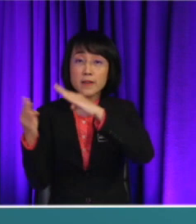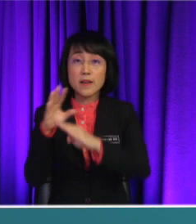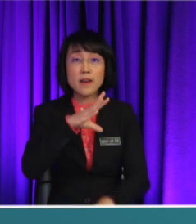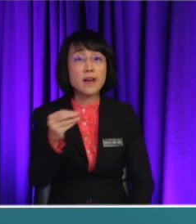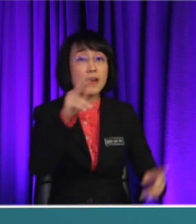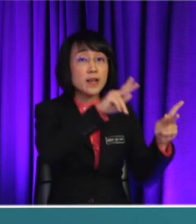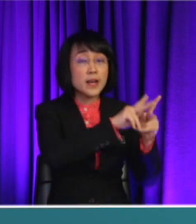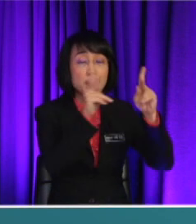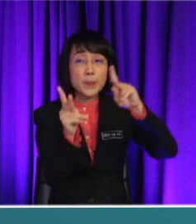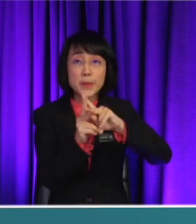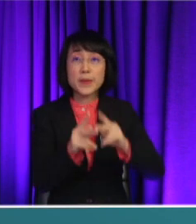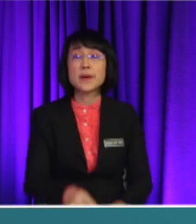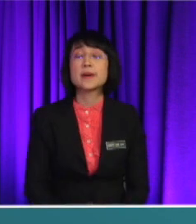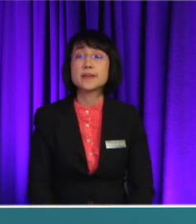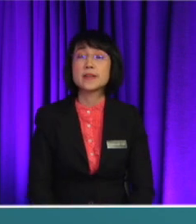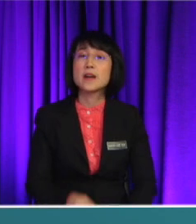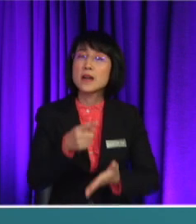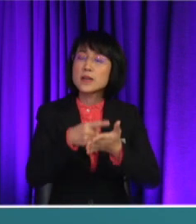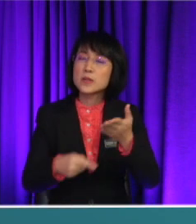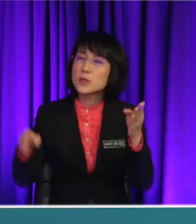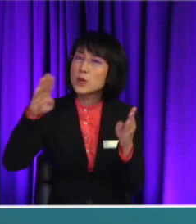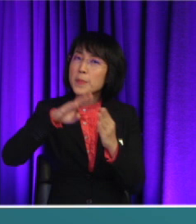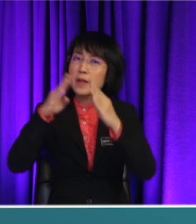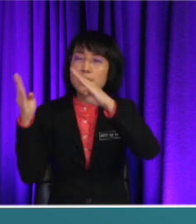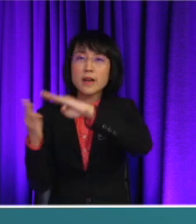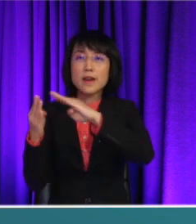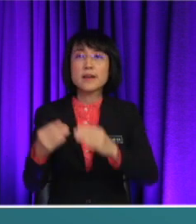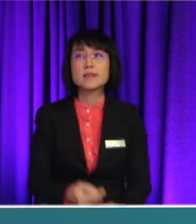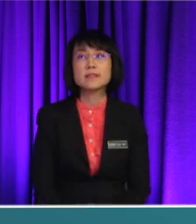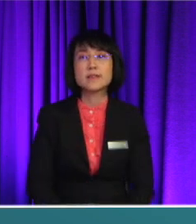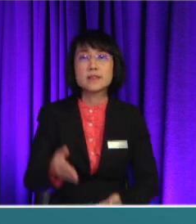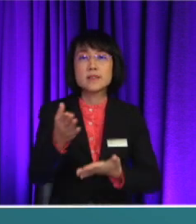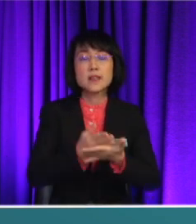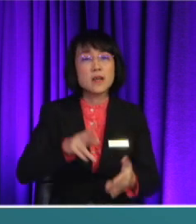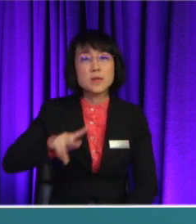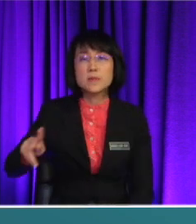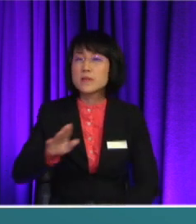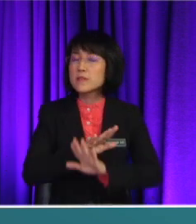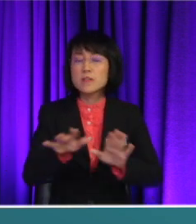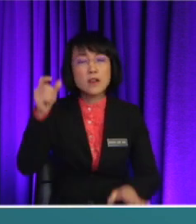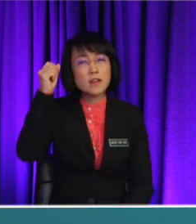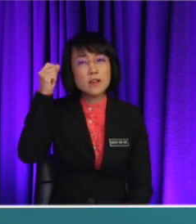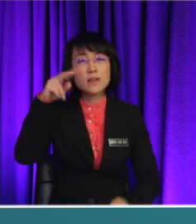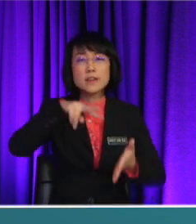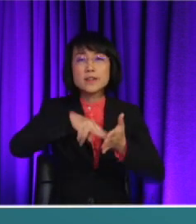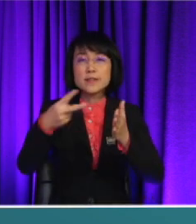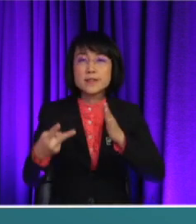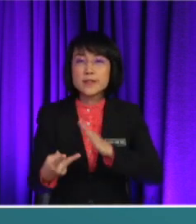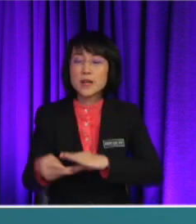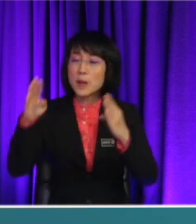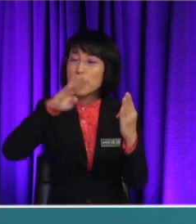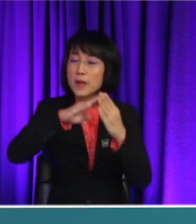Okay is urban and what is rural? Like some of my pupils, they don't understand the meanings of these words